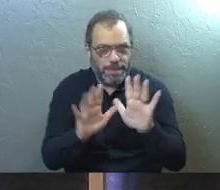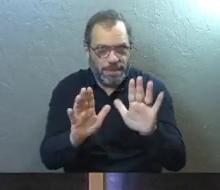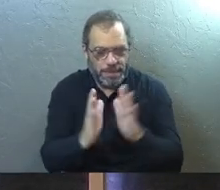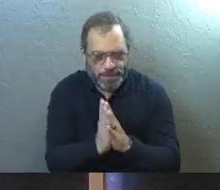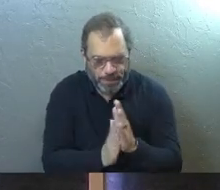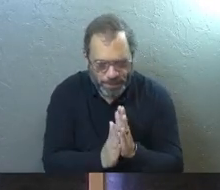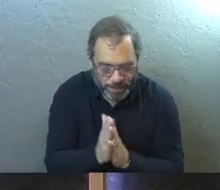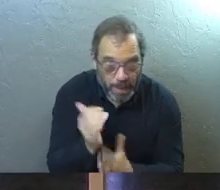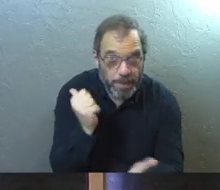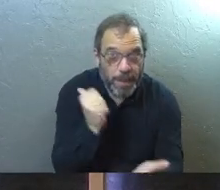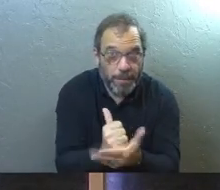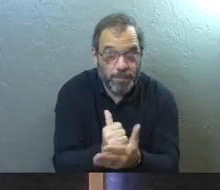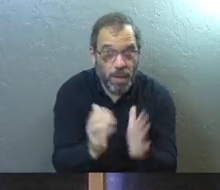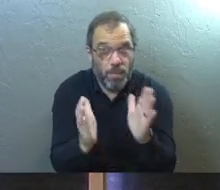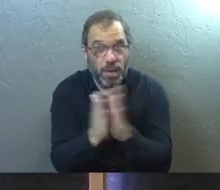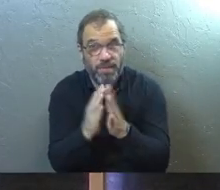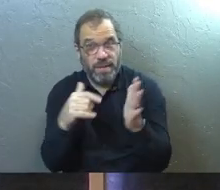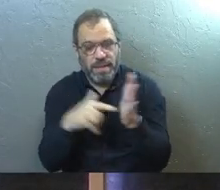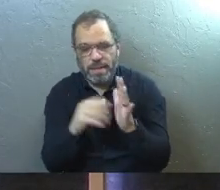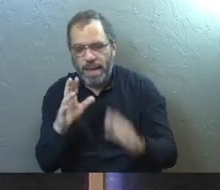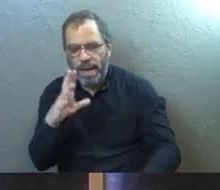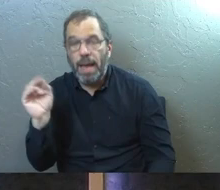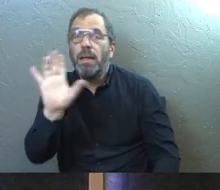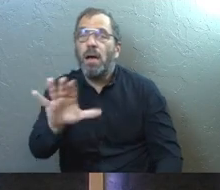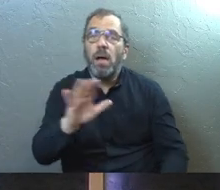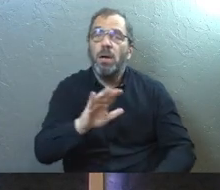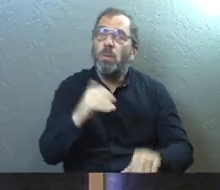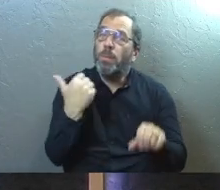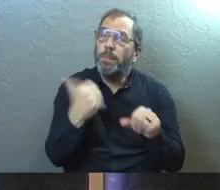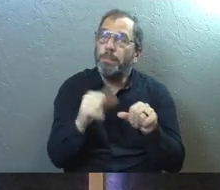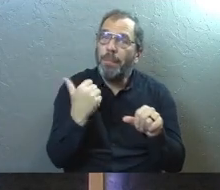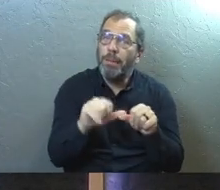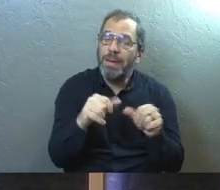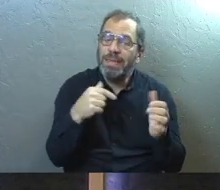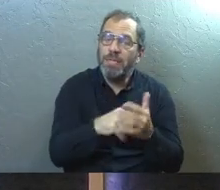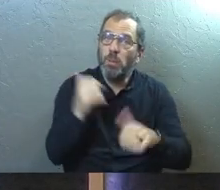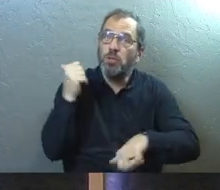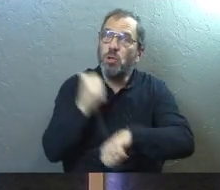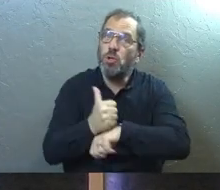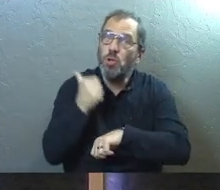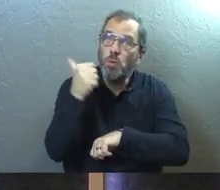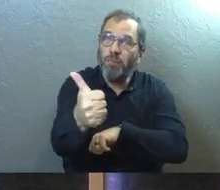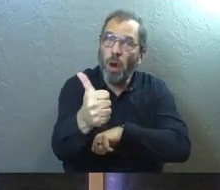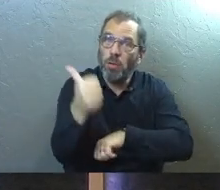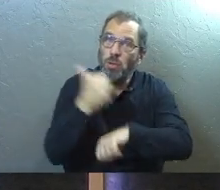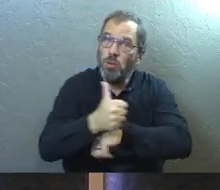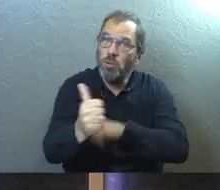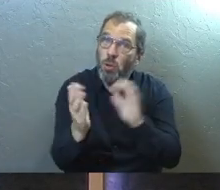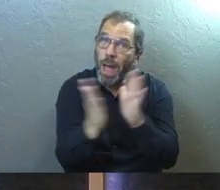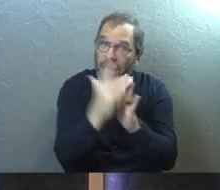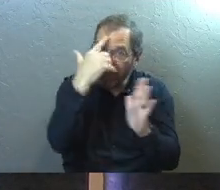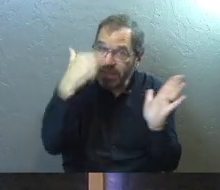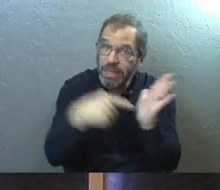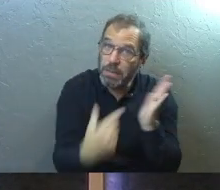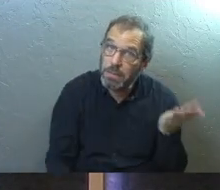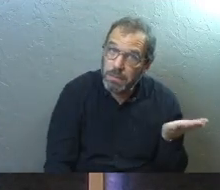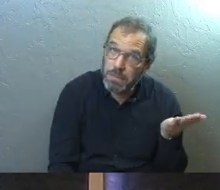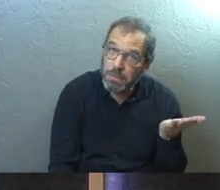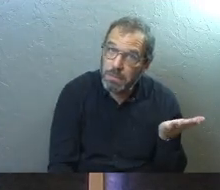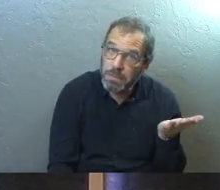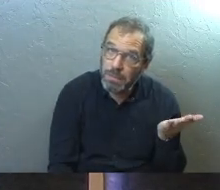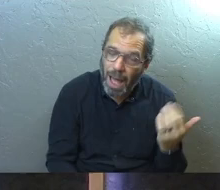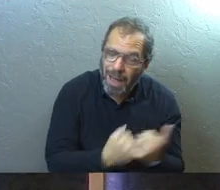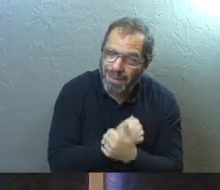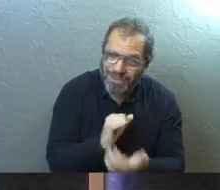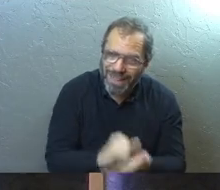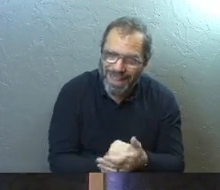Amen. Going to be very prayerful. And please don't forget this one's your fault because you asked for it. I love